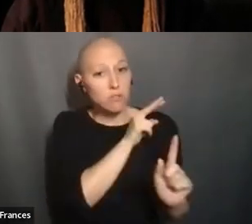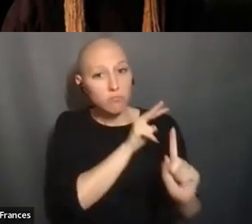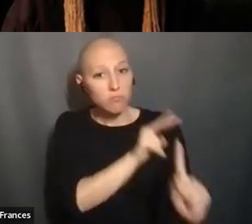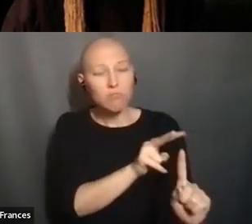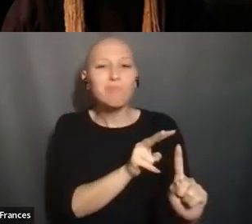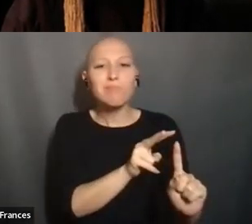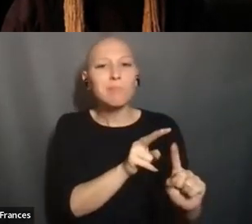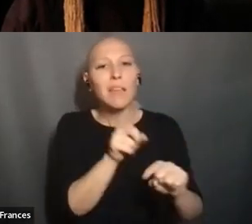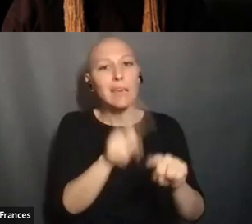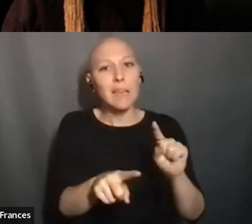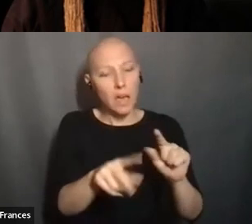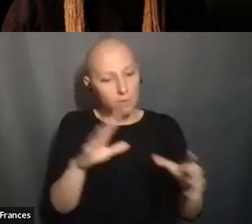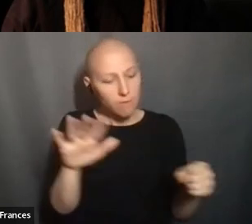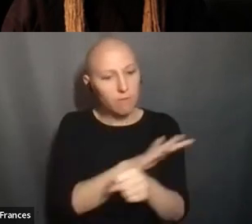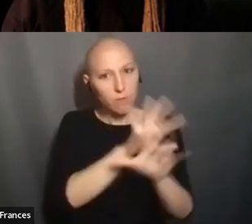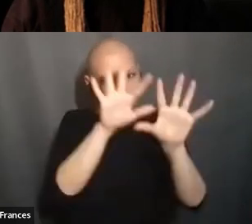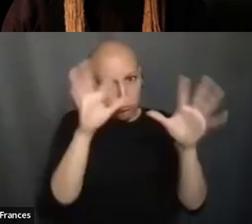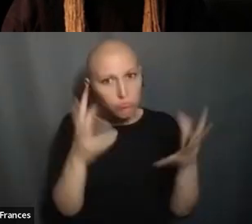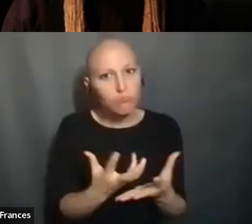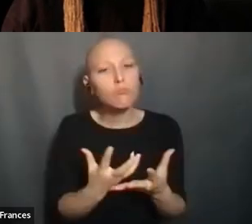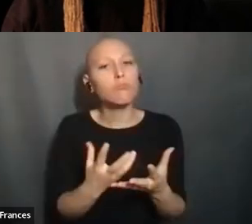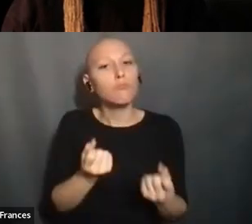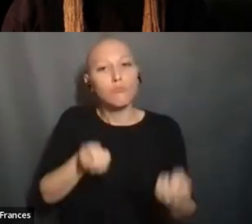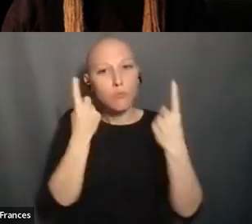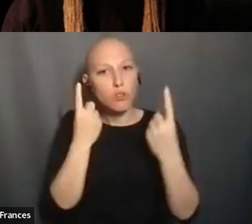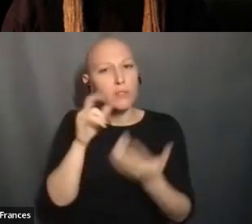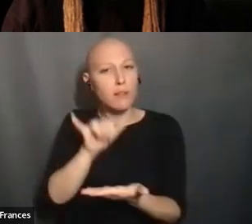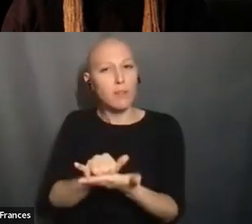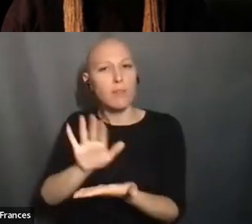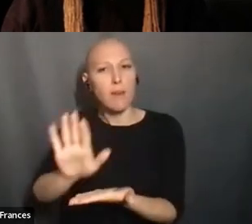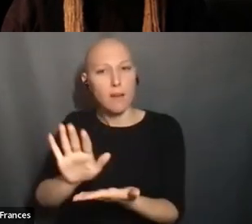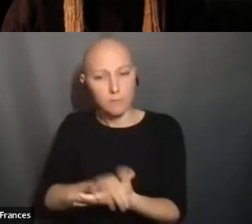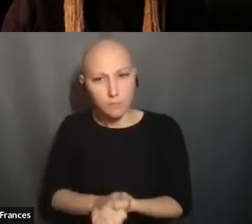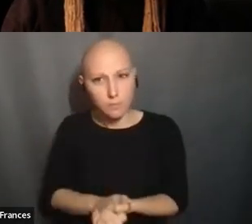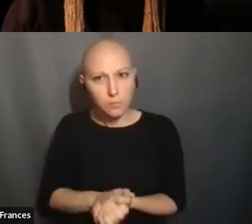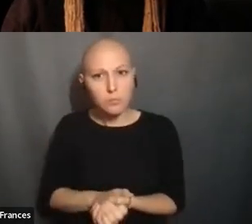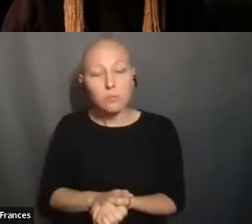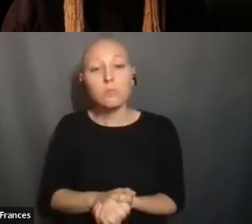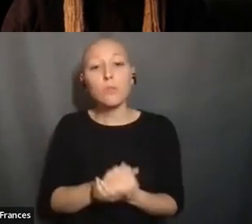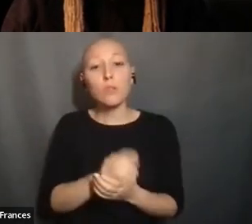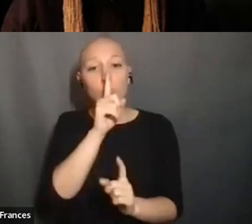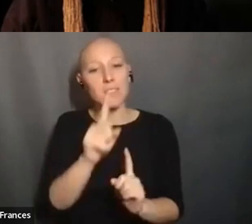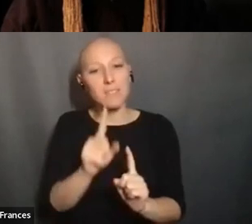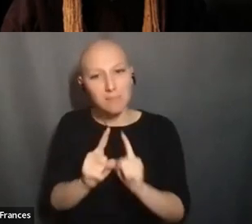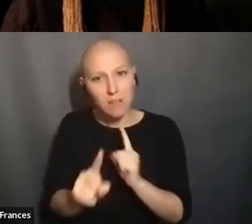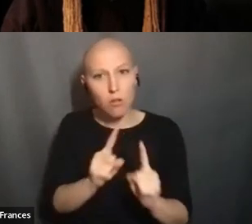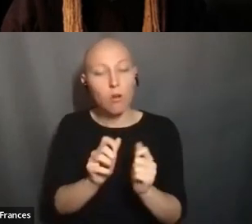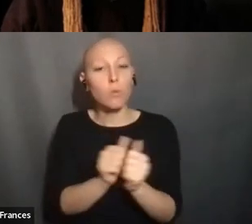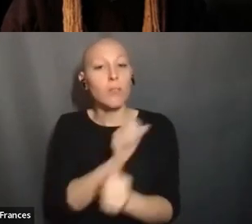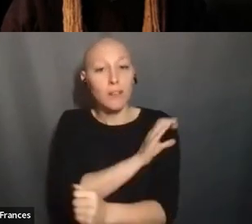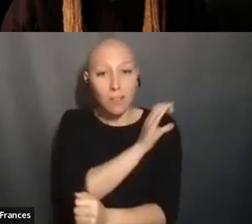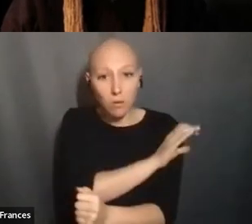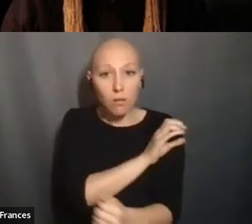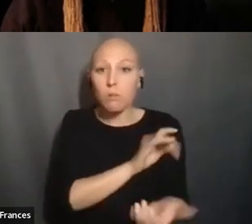HAVE AN OPPORTUNITY FOR DIALOGUE IS REALLY THINKING ABOUT THE MEDICAL COMMUNITY, THE CLINICAL COMMUNITY,